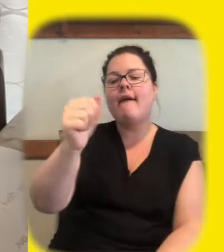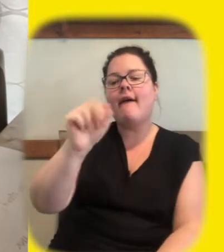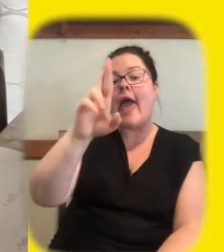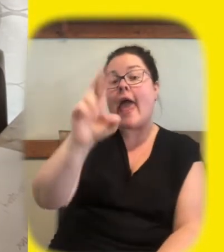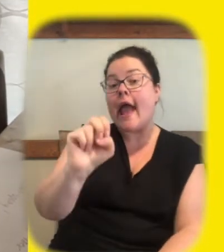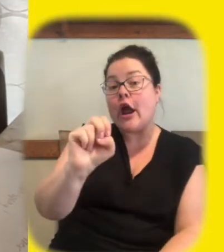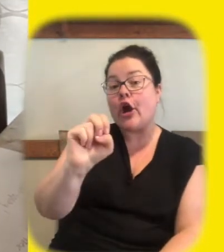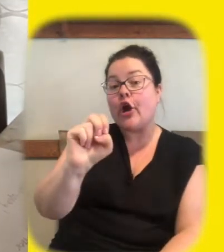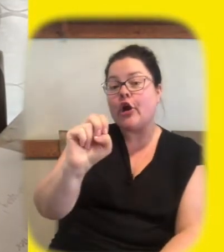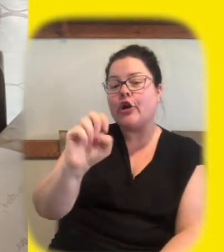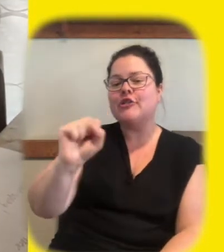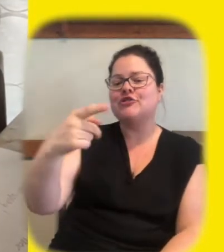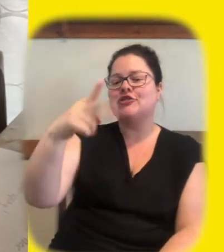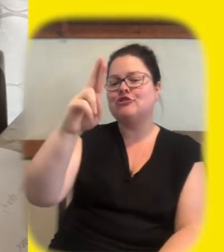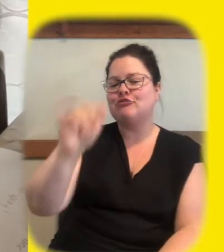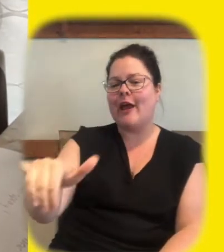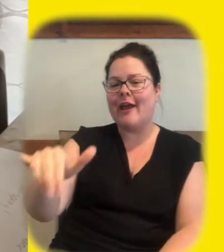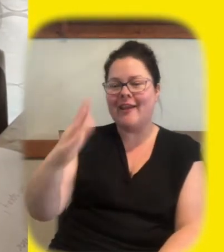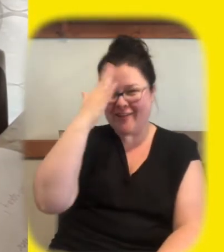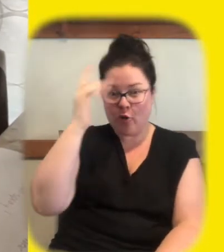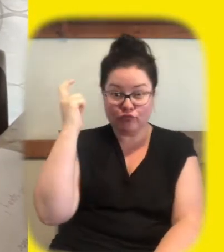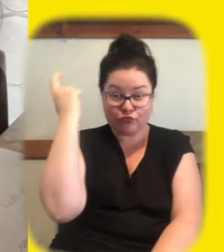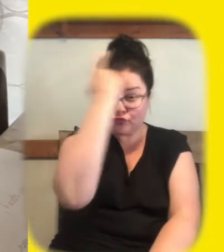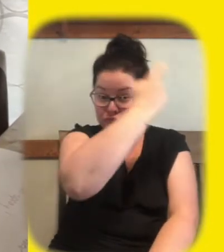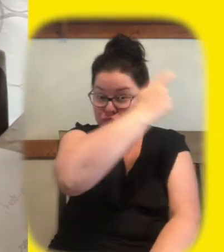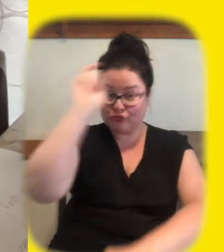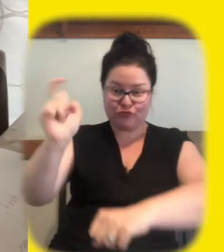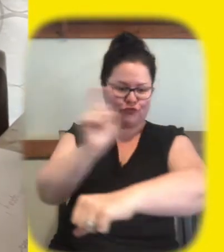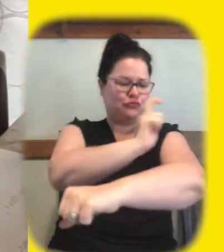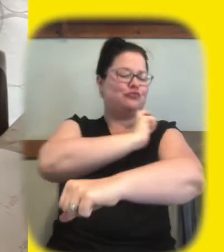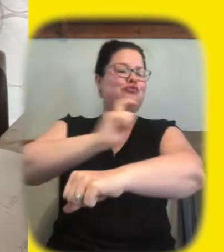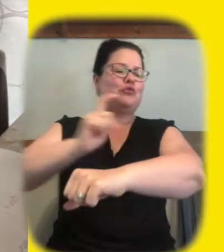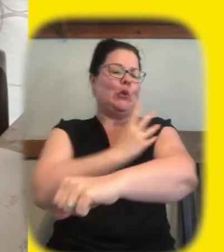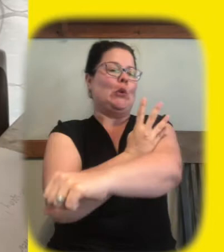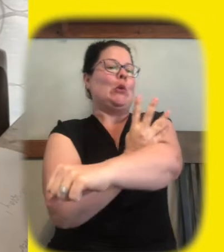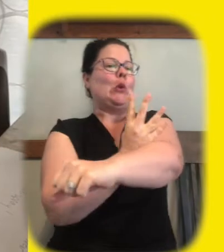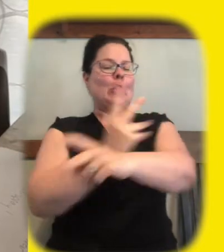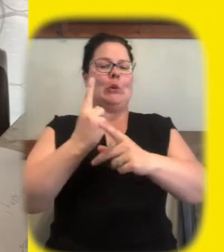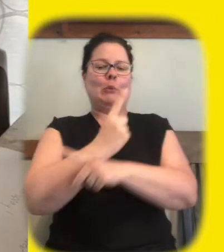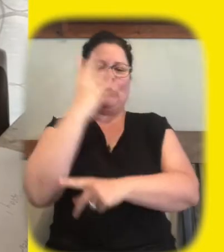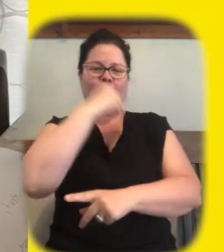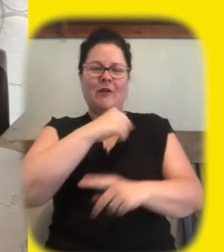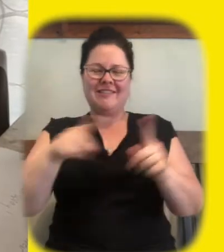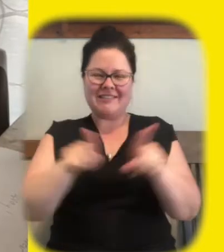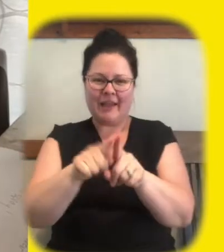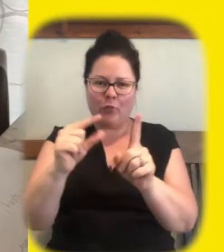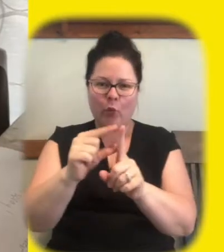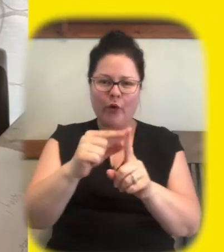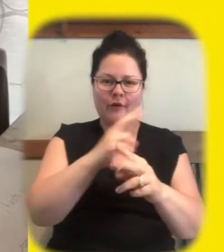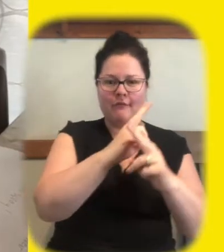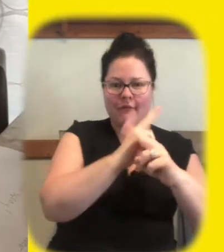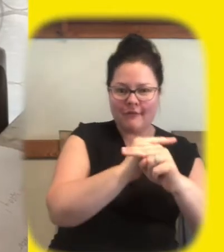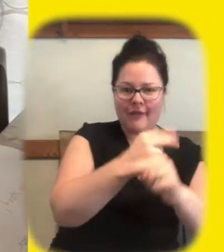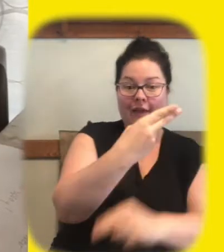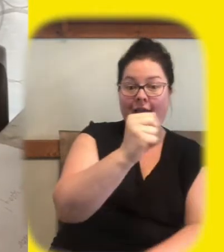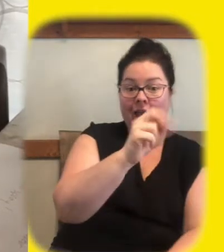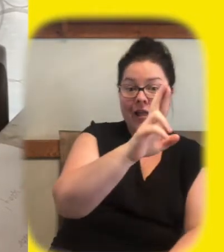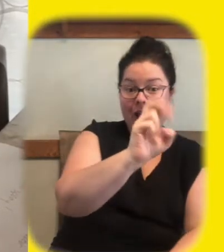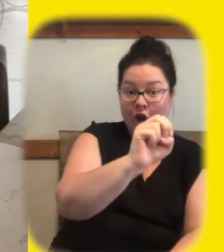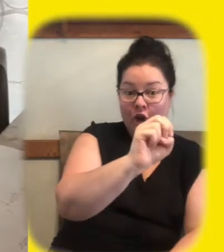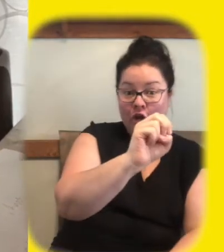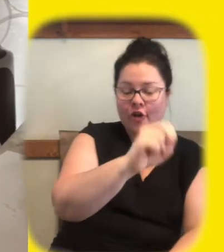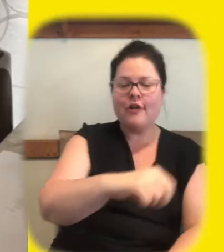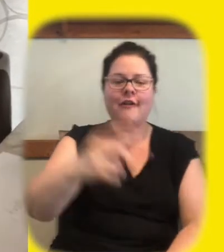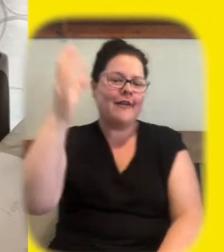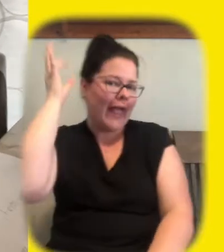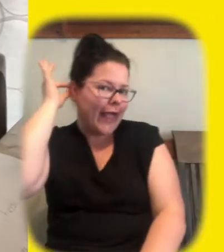you gotta be kidding me pretty good pretty good i like it